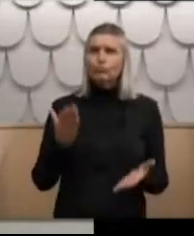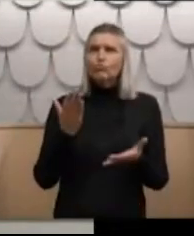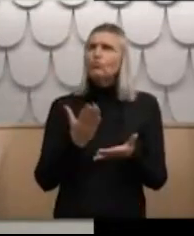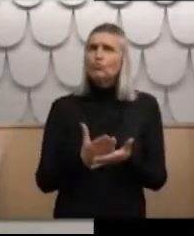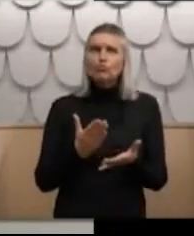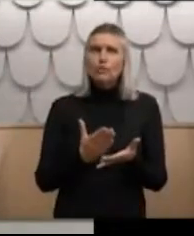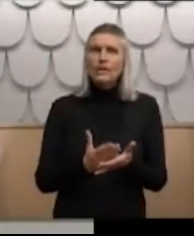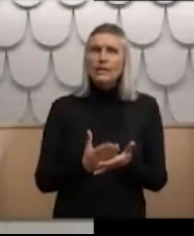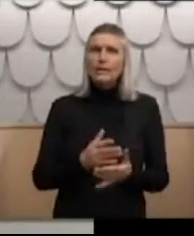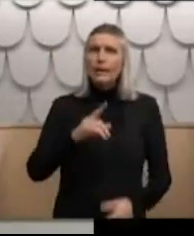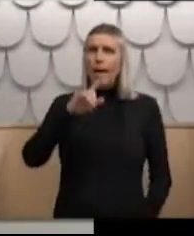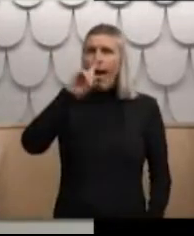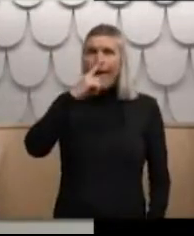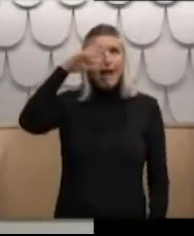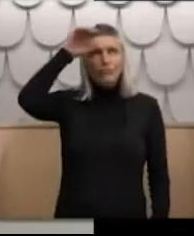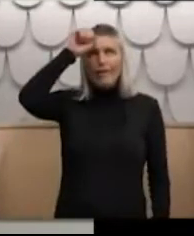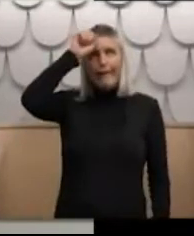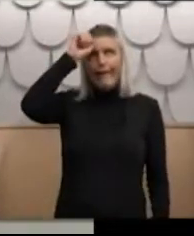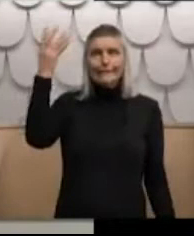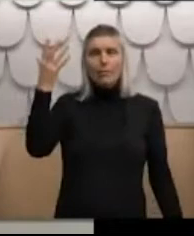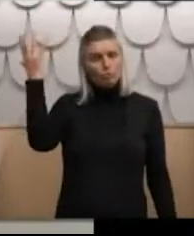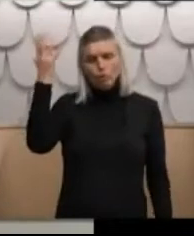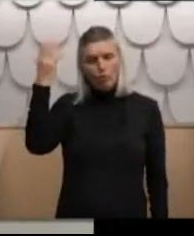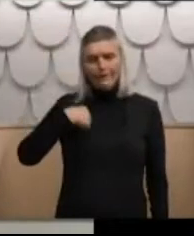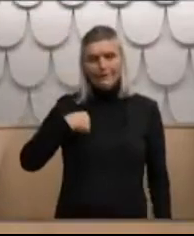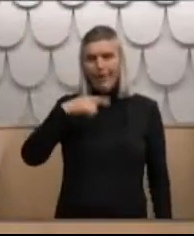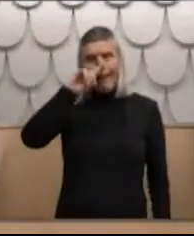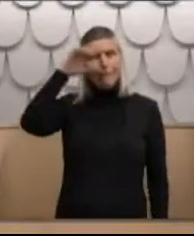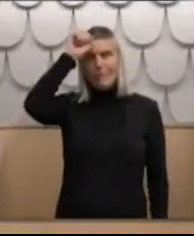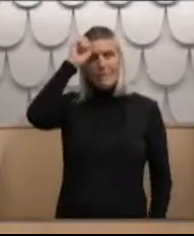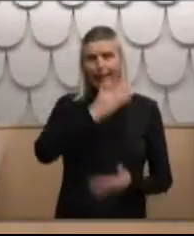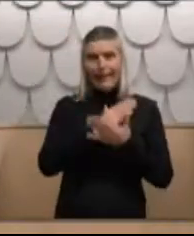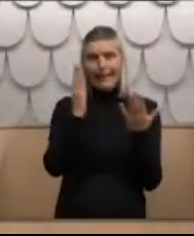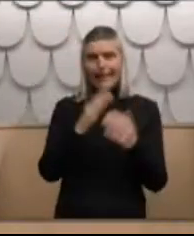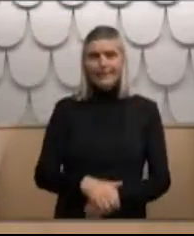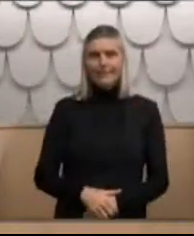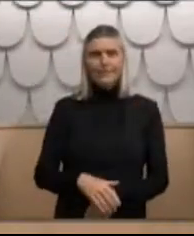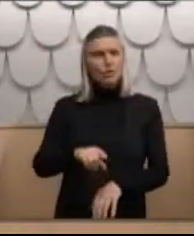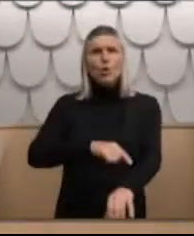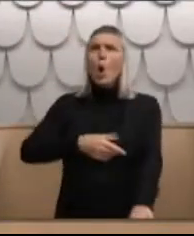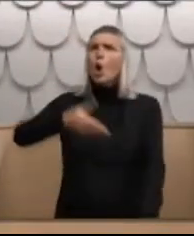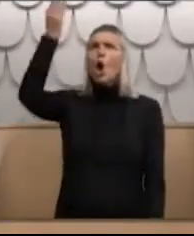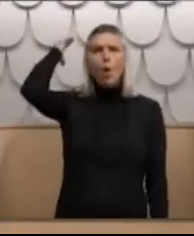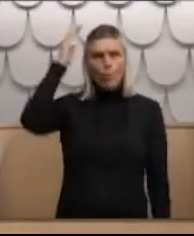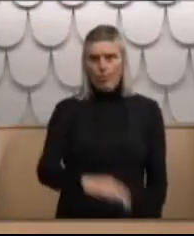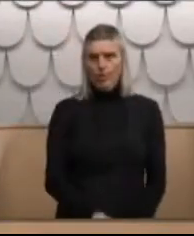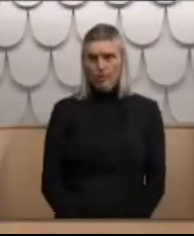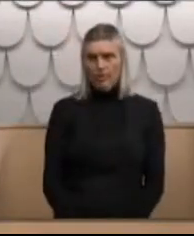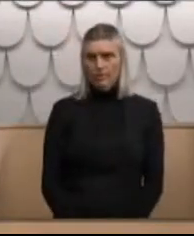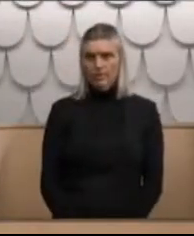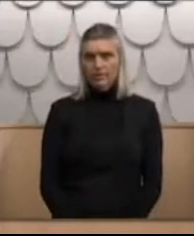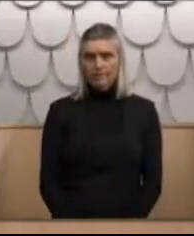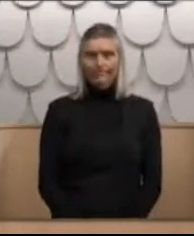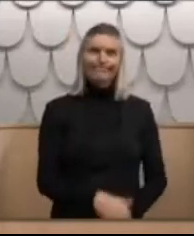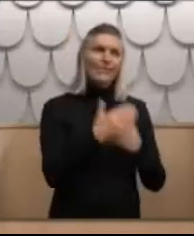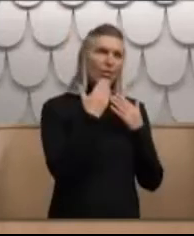I really can't recollect recollect eh I'm sorry I can't remember that took too long to be there yep